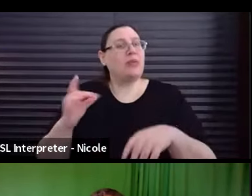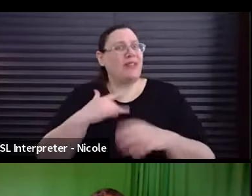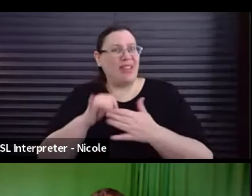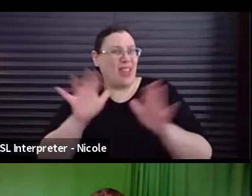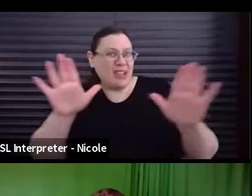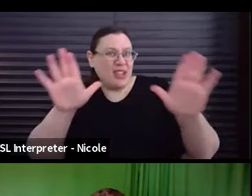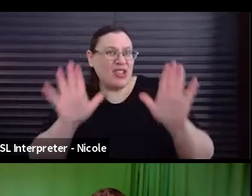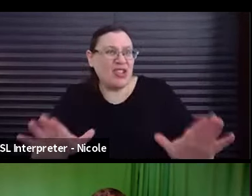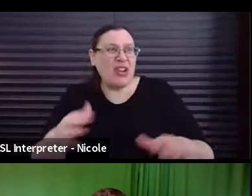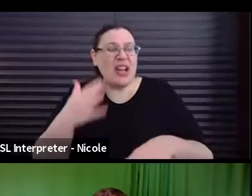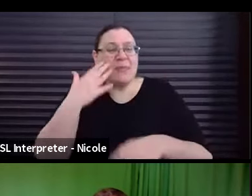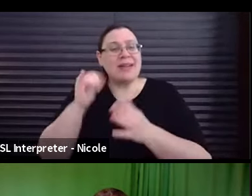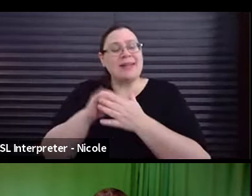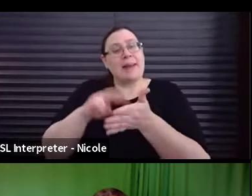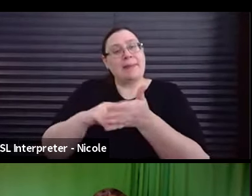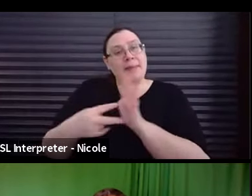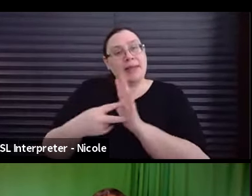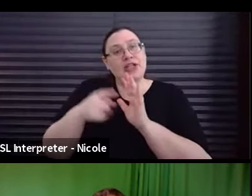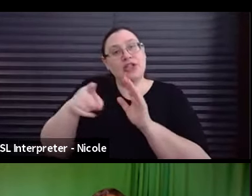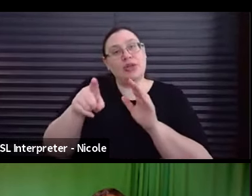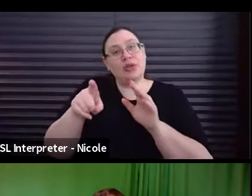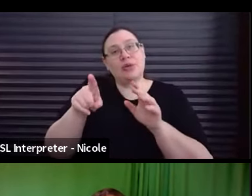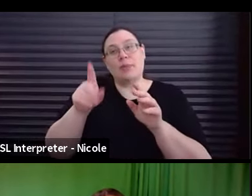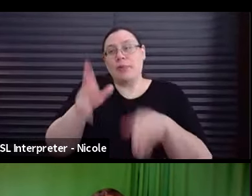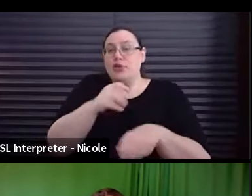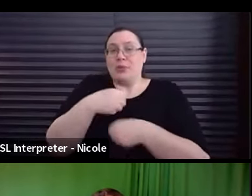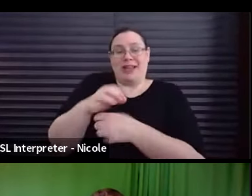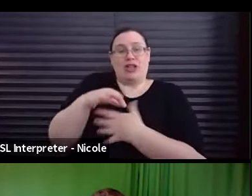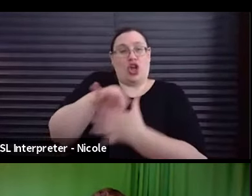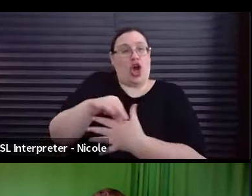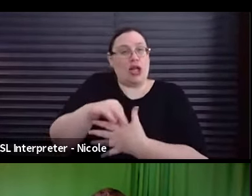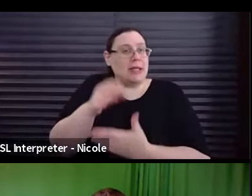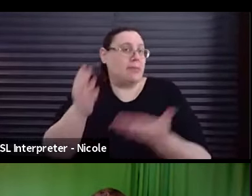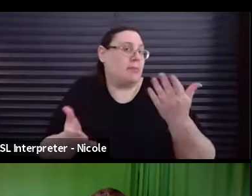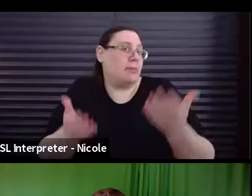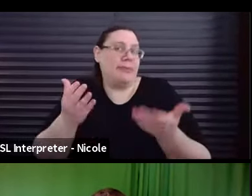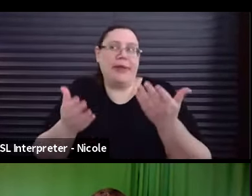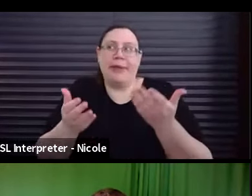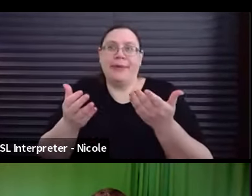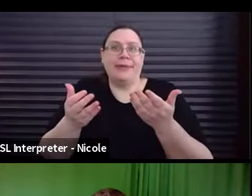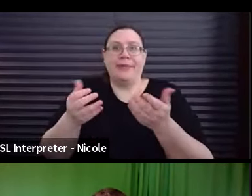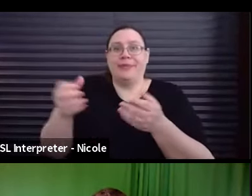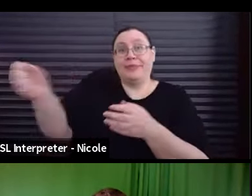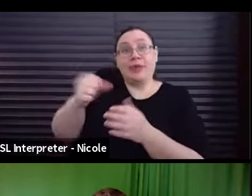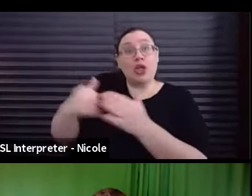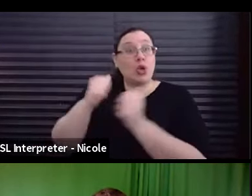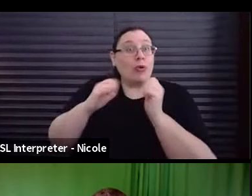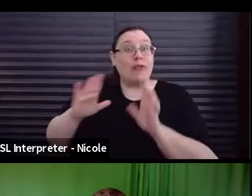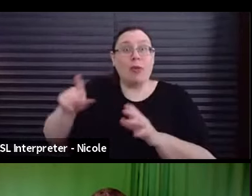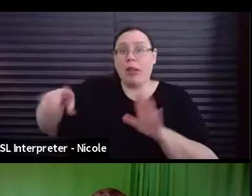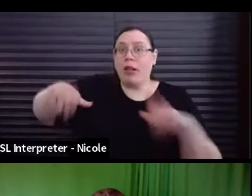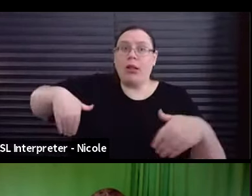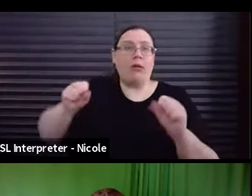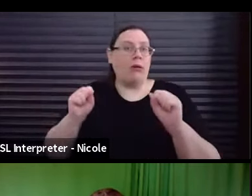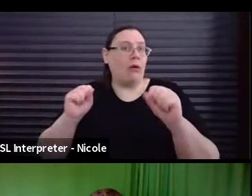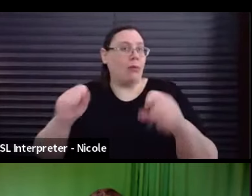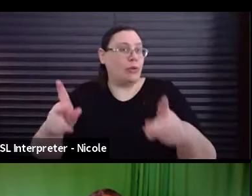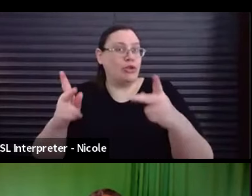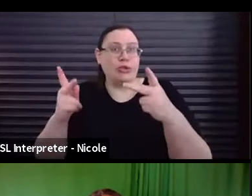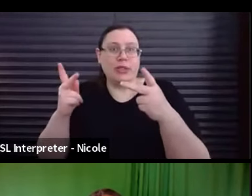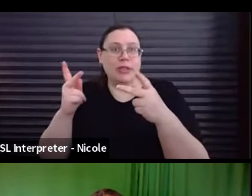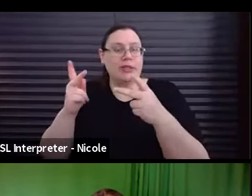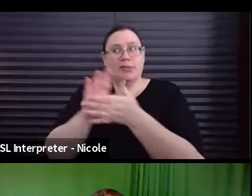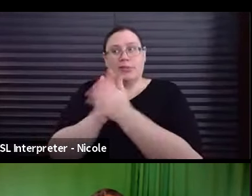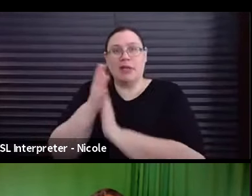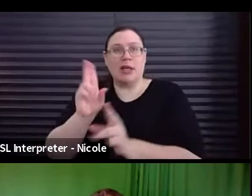because it enables you, you know, as a content creator to, you know, possibly bring in, you new performers that haven't had the chance to, you know, have union